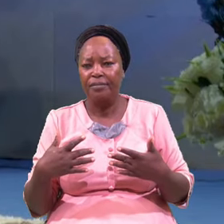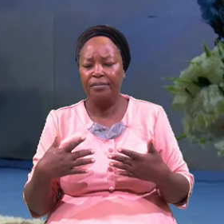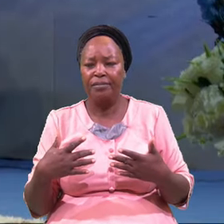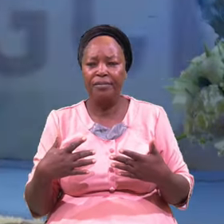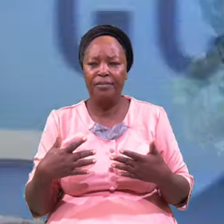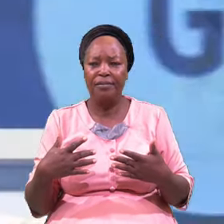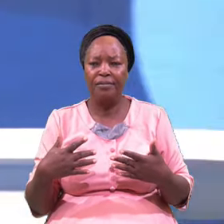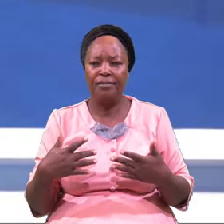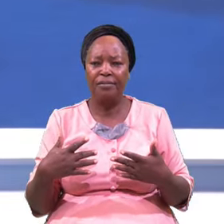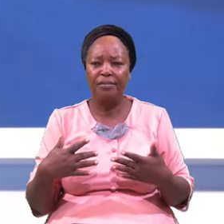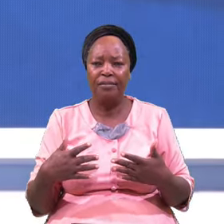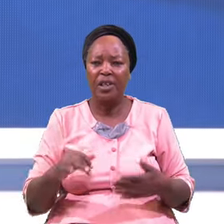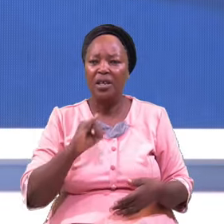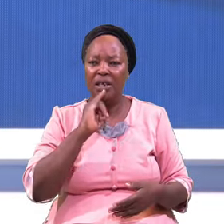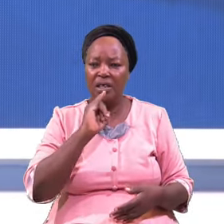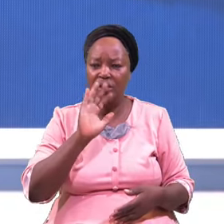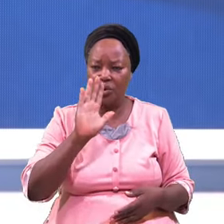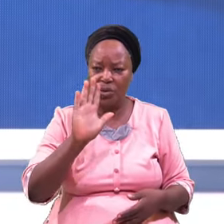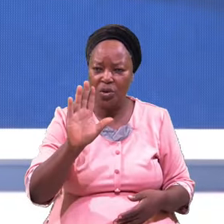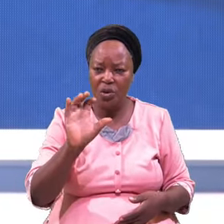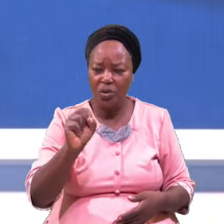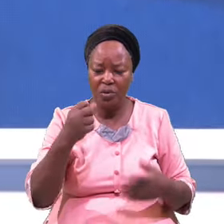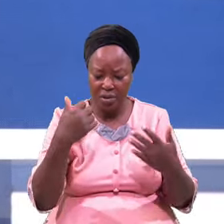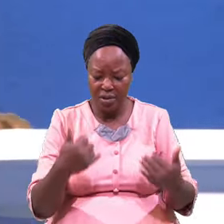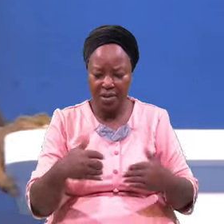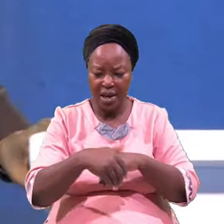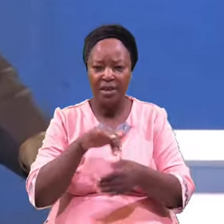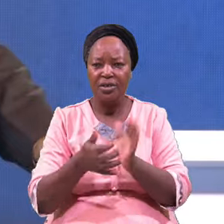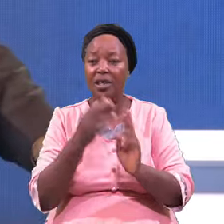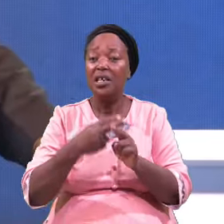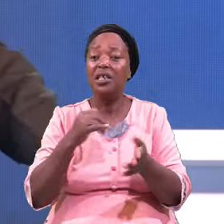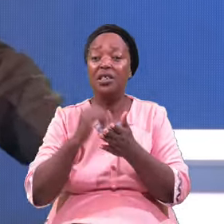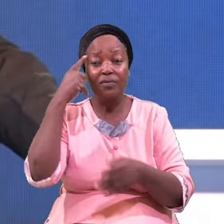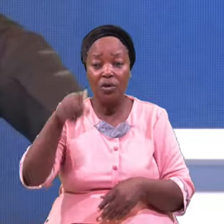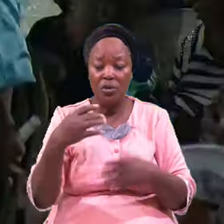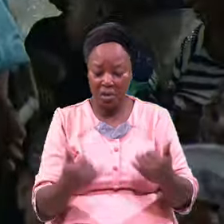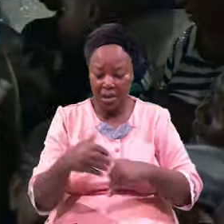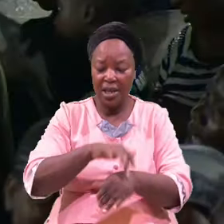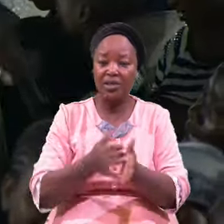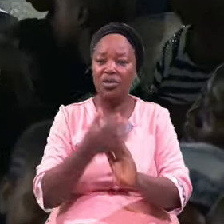It It's Yours Tonight I Said It's Yours Tonight